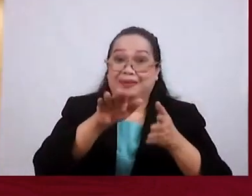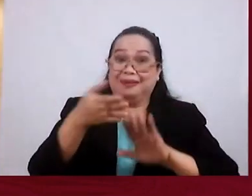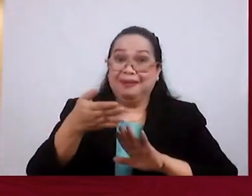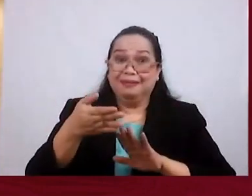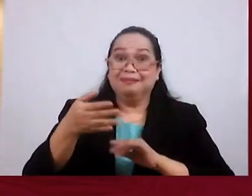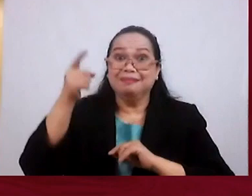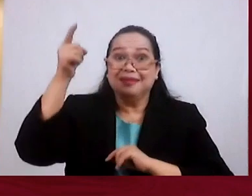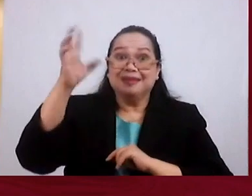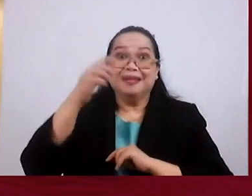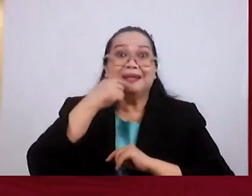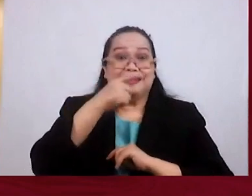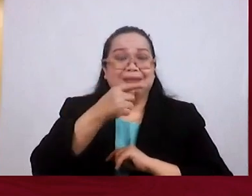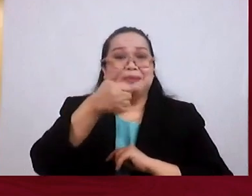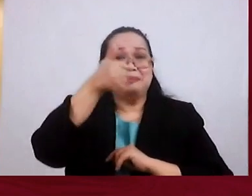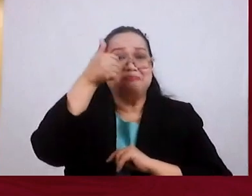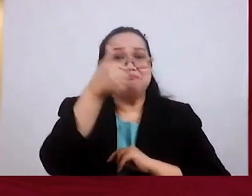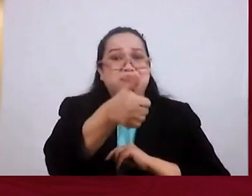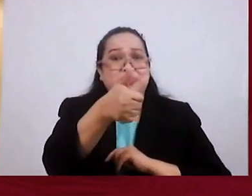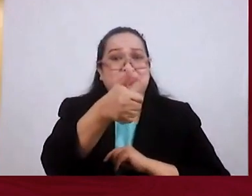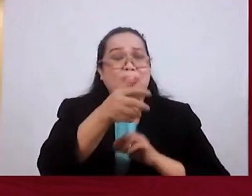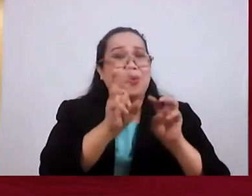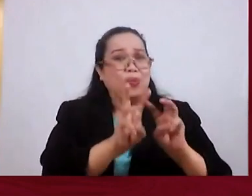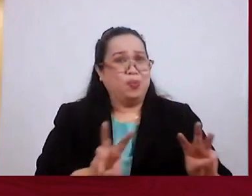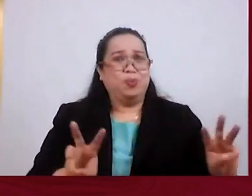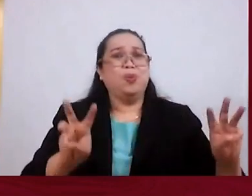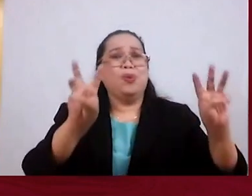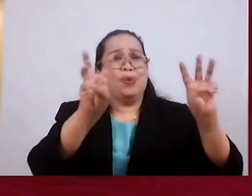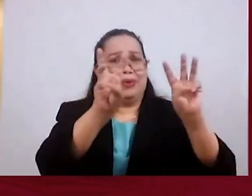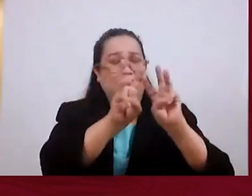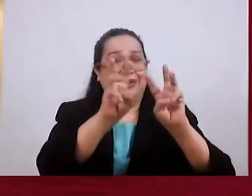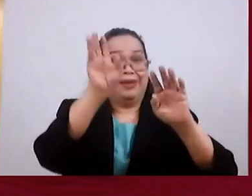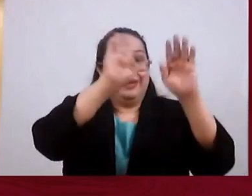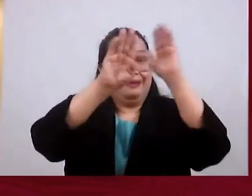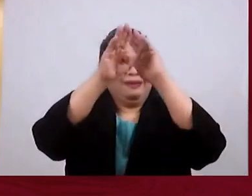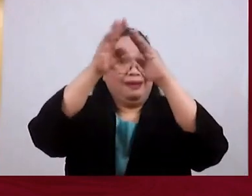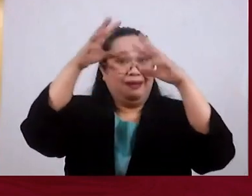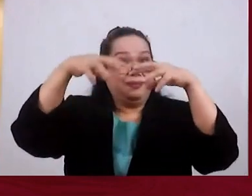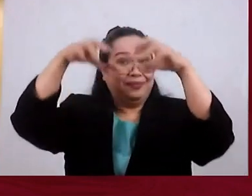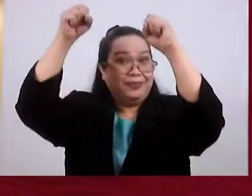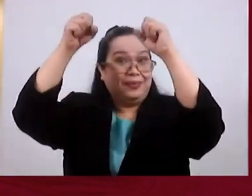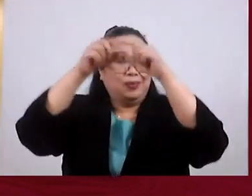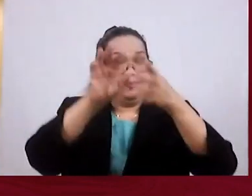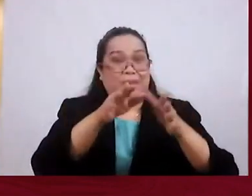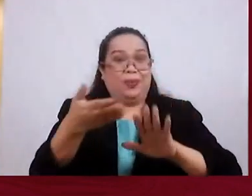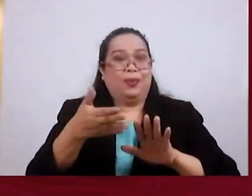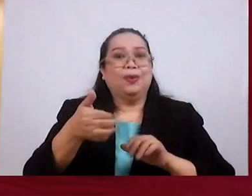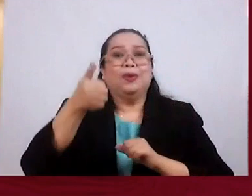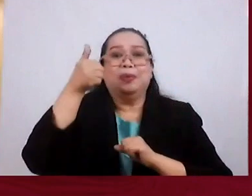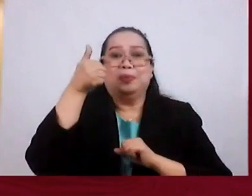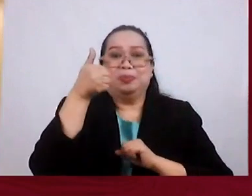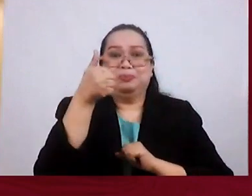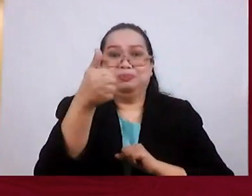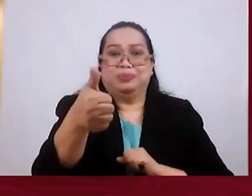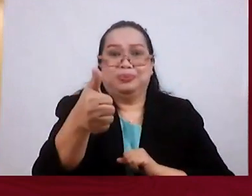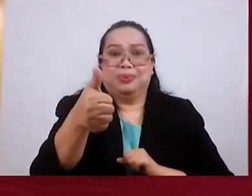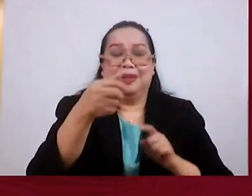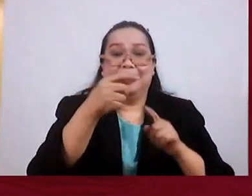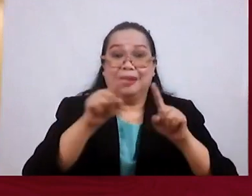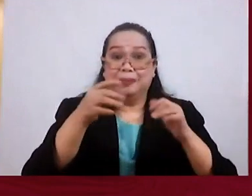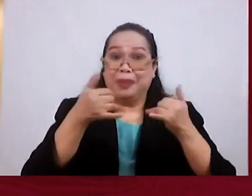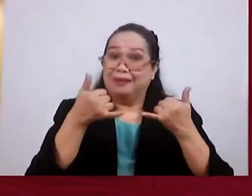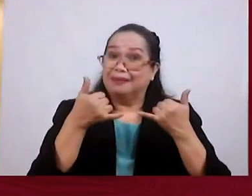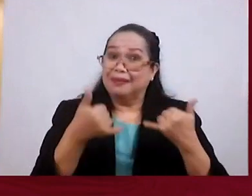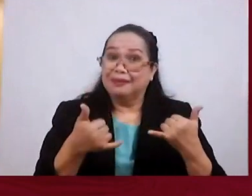Saying Then It's Worth It Whether You Go To Heaven By Rapture Or By Death It's Still Worth It But In The